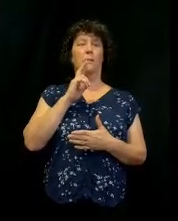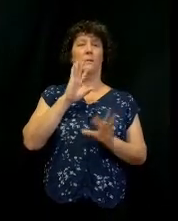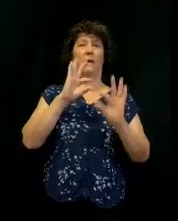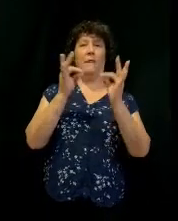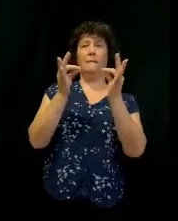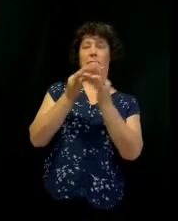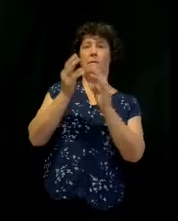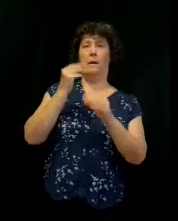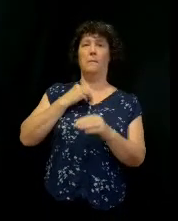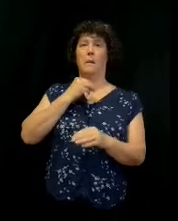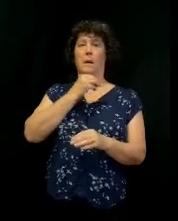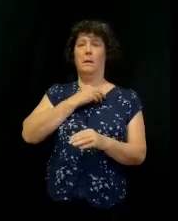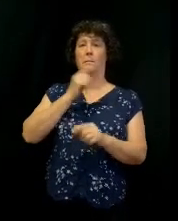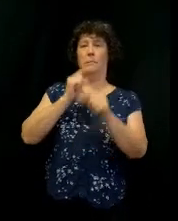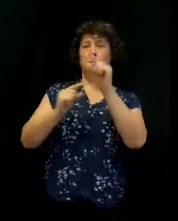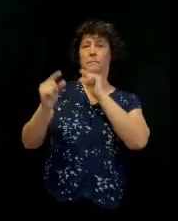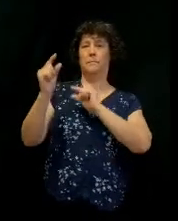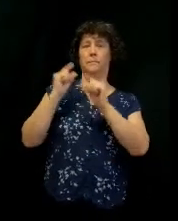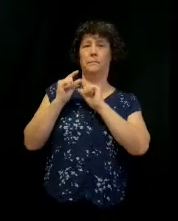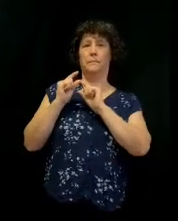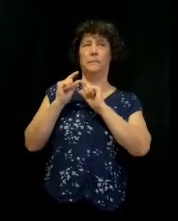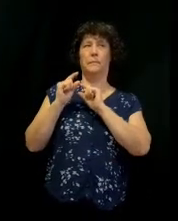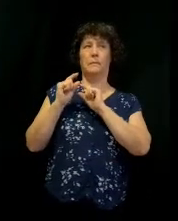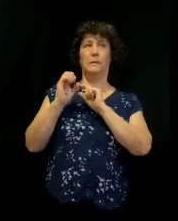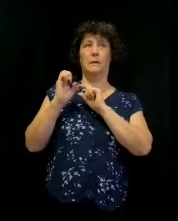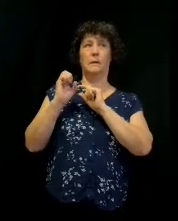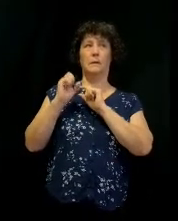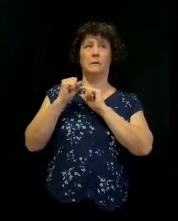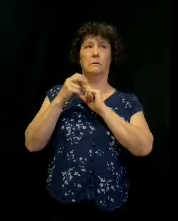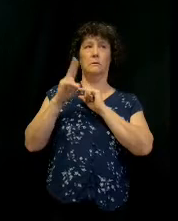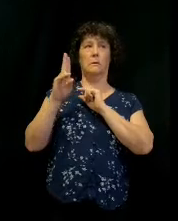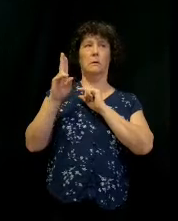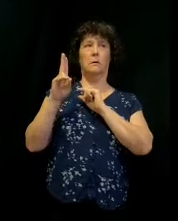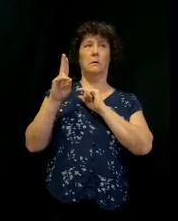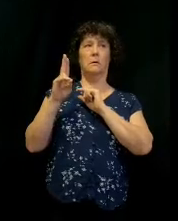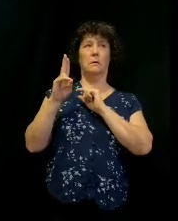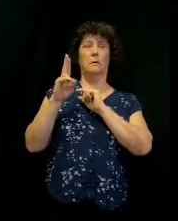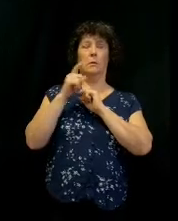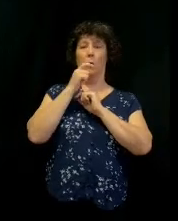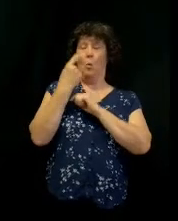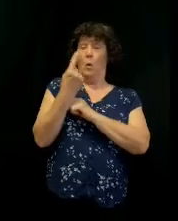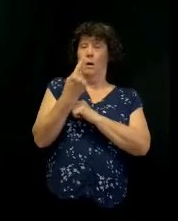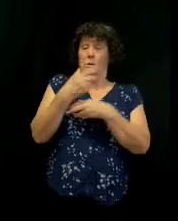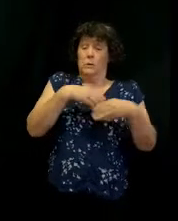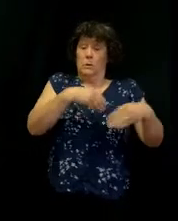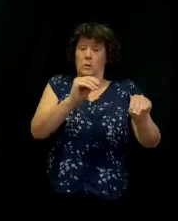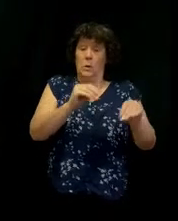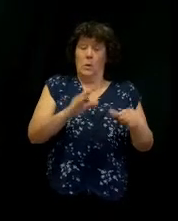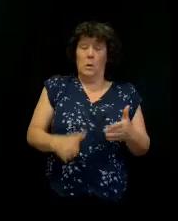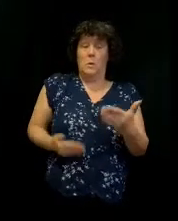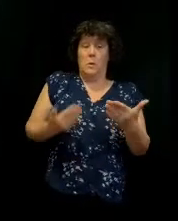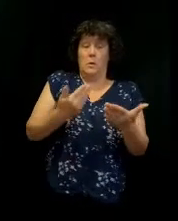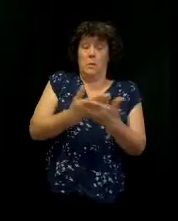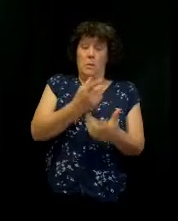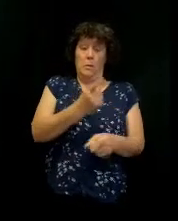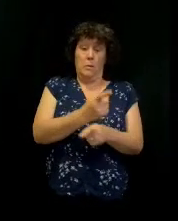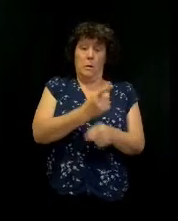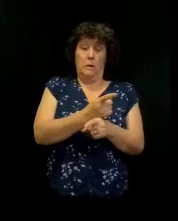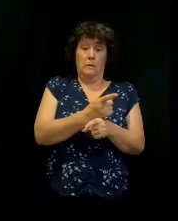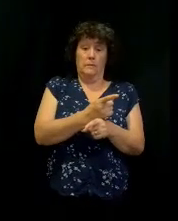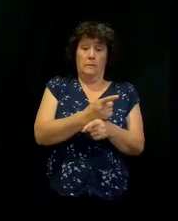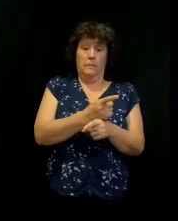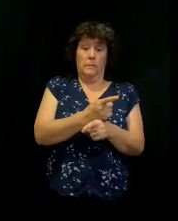the descendants of Esau. Esau is the one that sold his birthright. We have all kinds of people today that sold their birthright, their